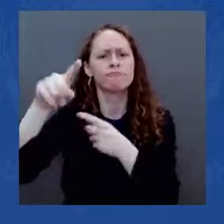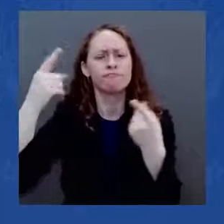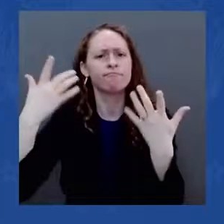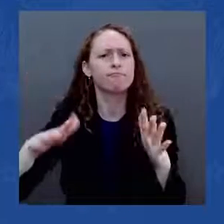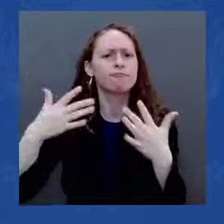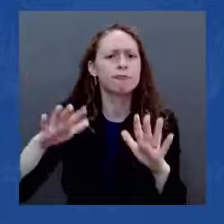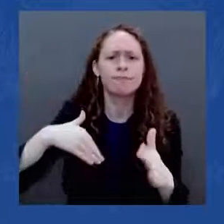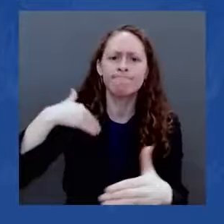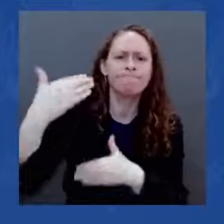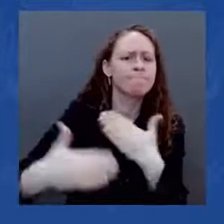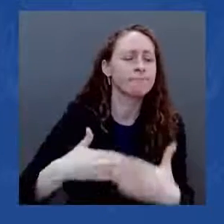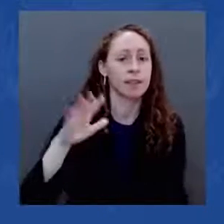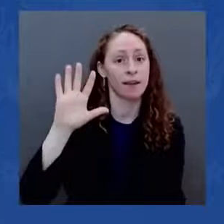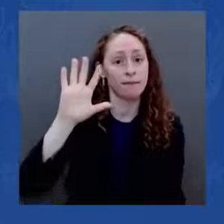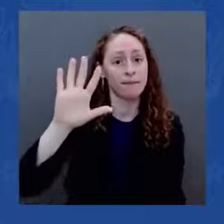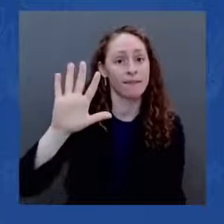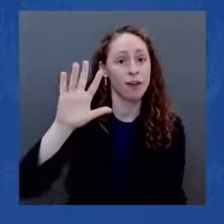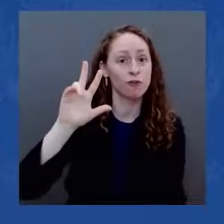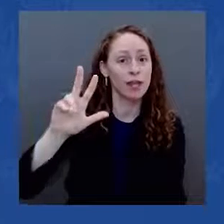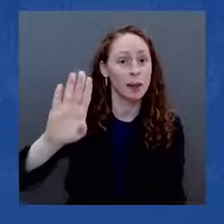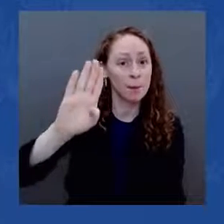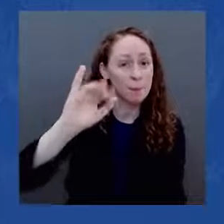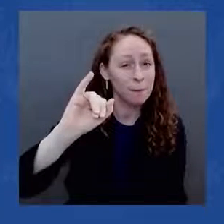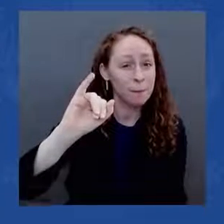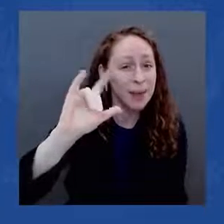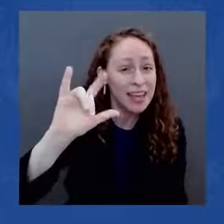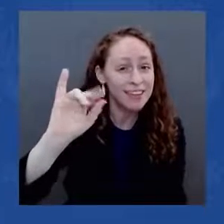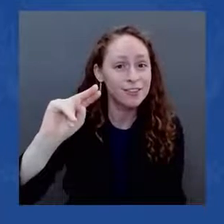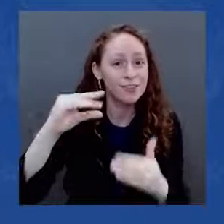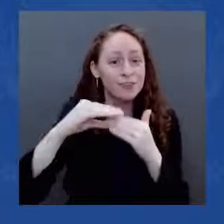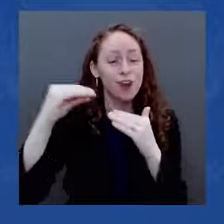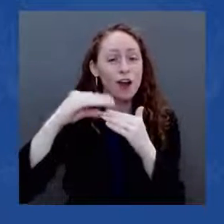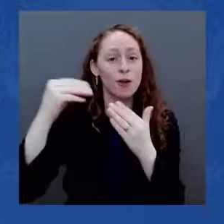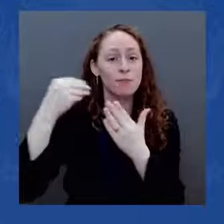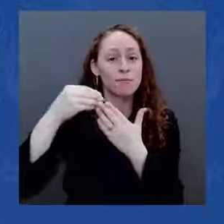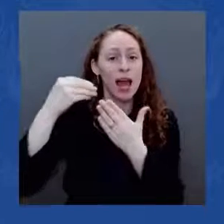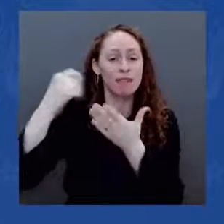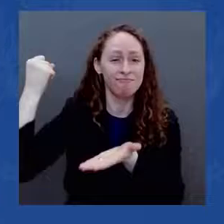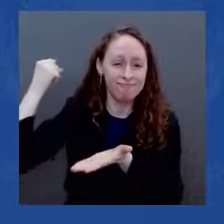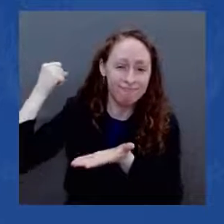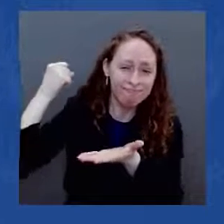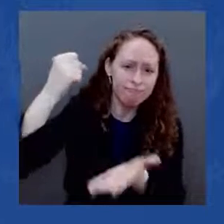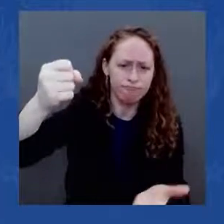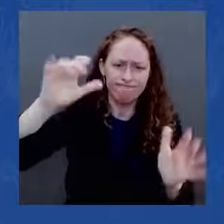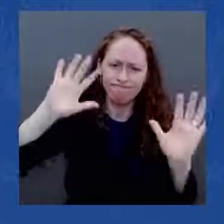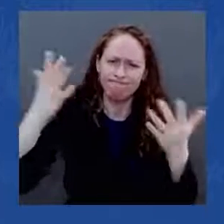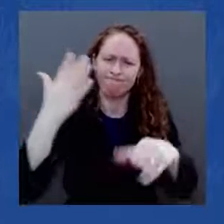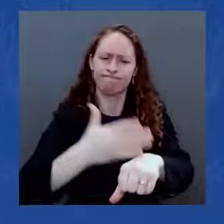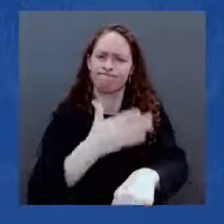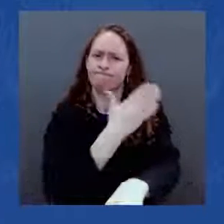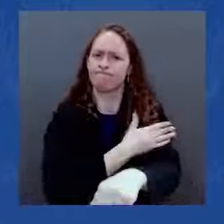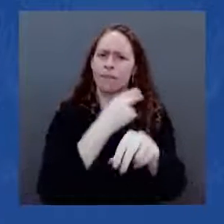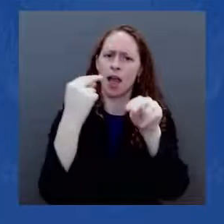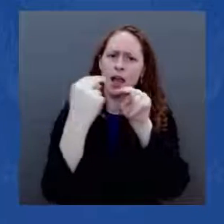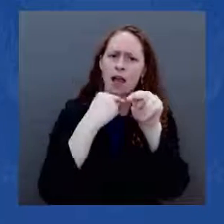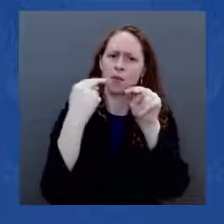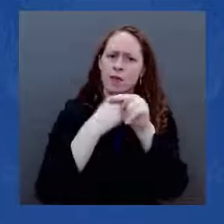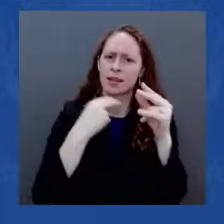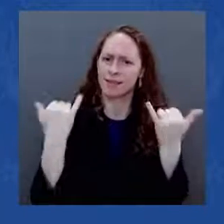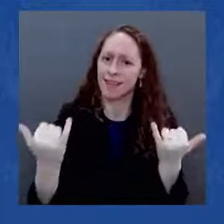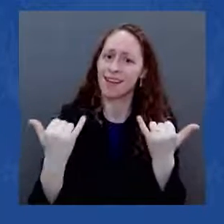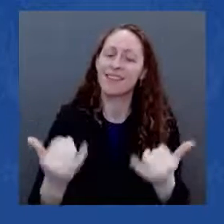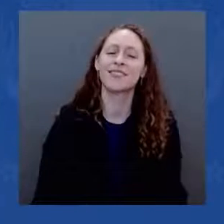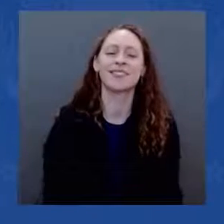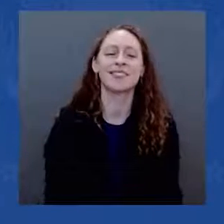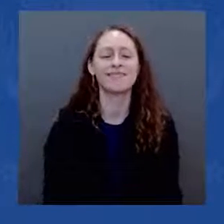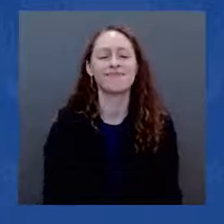minutes earlier to get to work just because of a traffic jam. That's going to be fixed. We've announced more than $240 million in